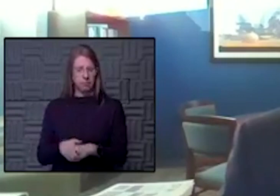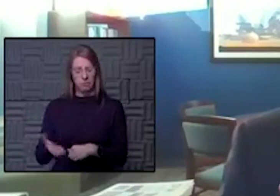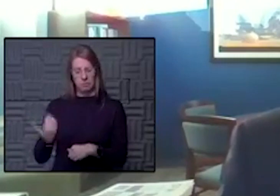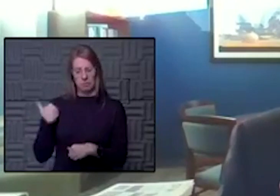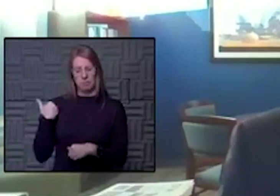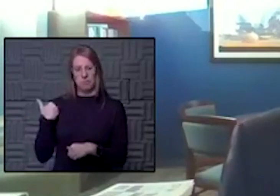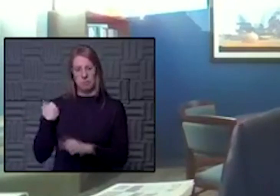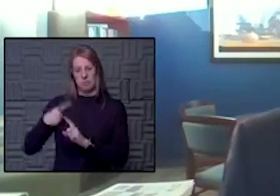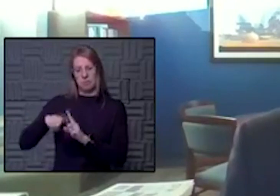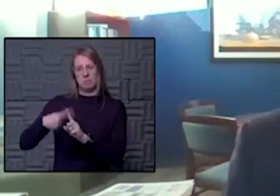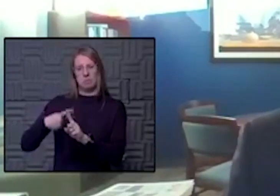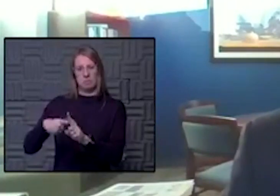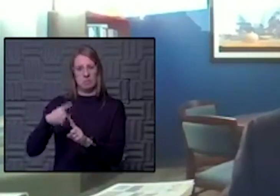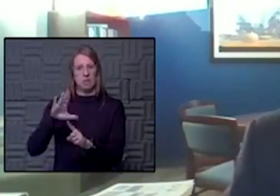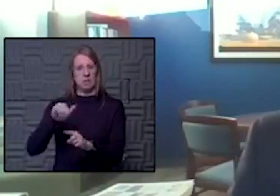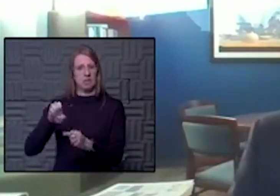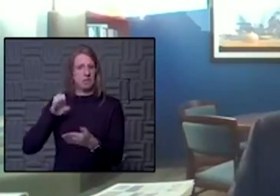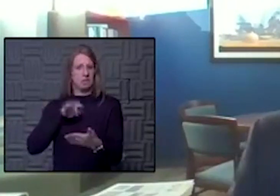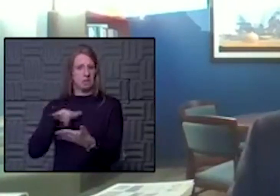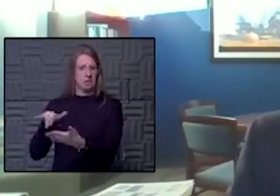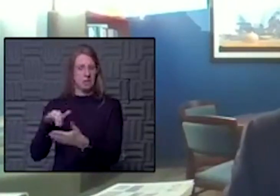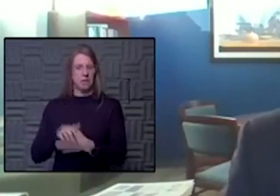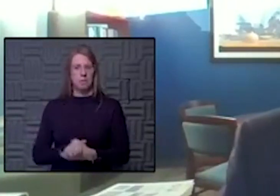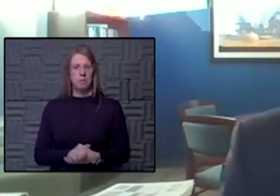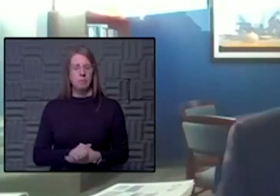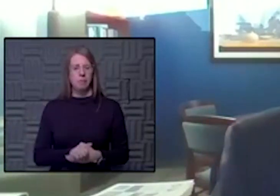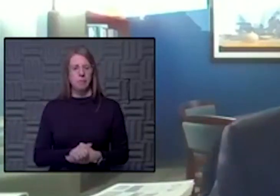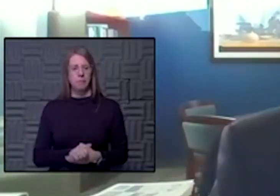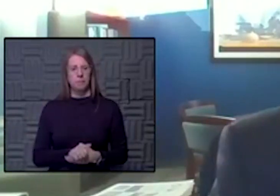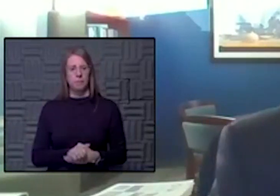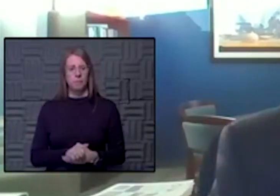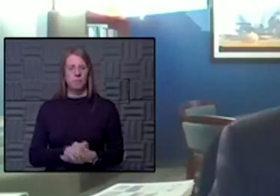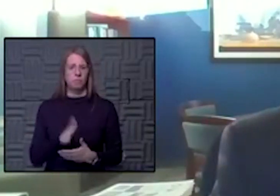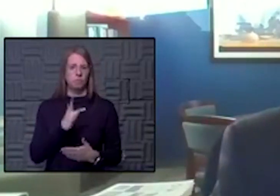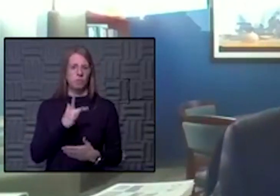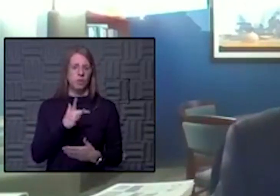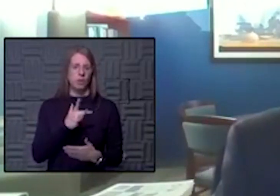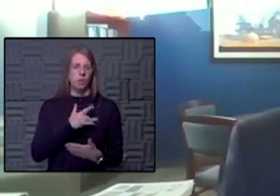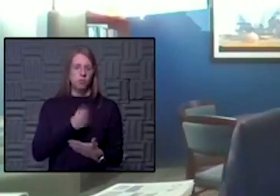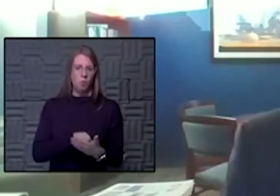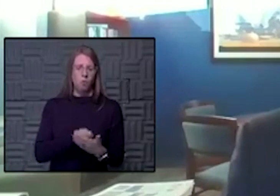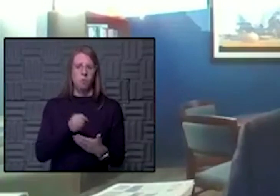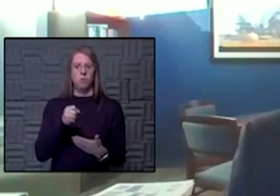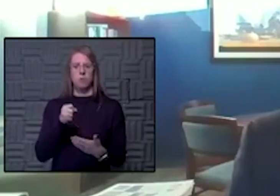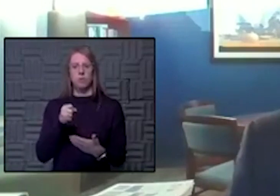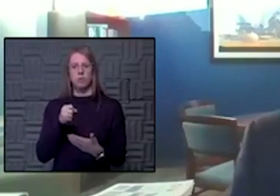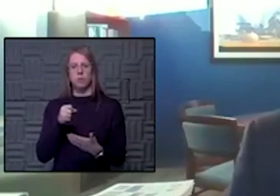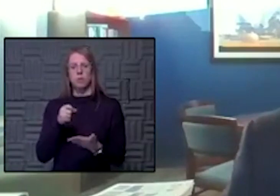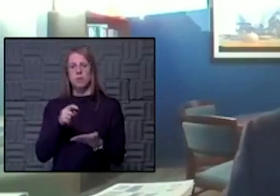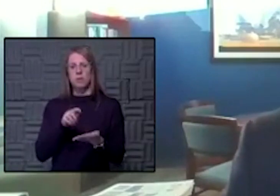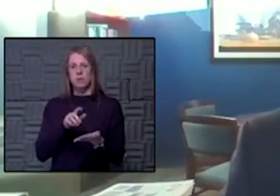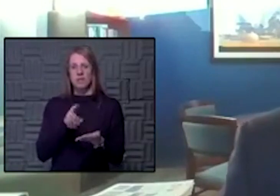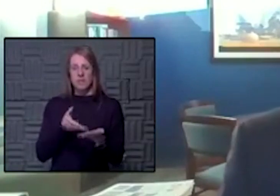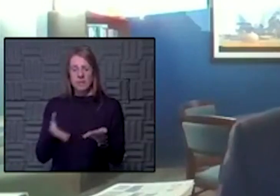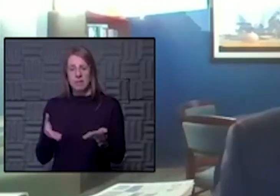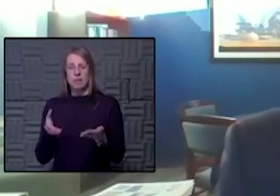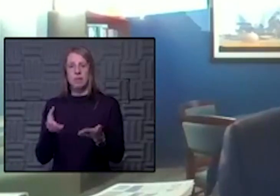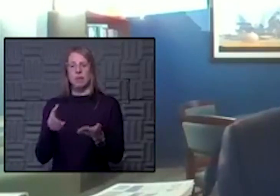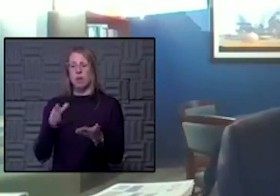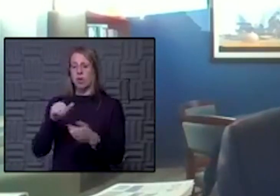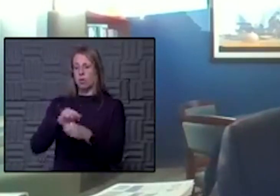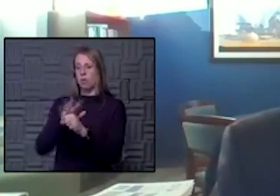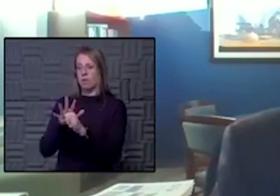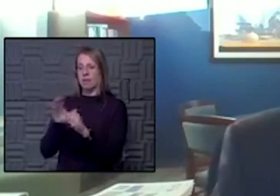kind of a monthly case study of either MI, stroke, or sepsis, and made a COVID update activity